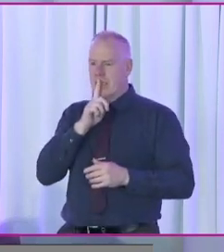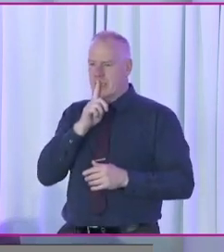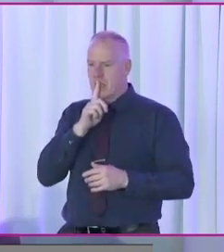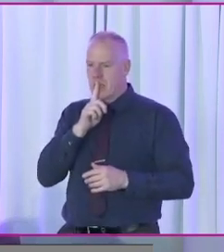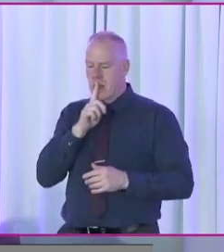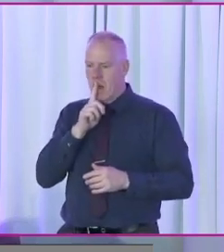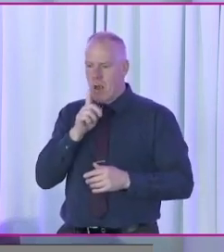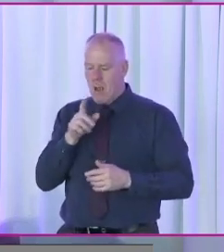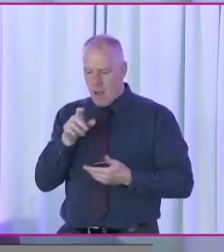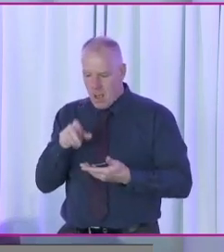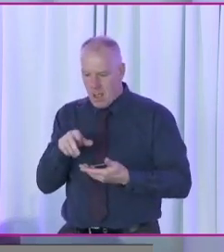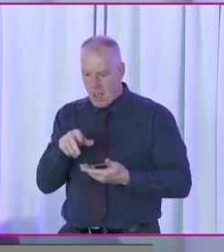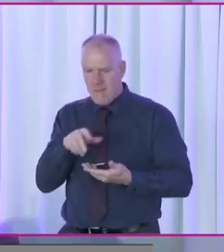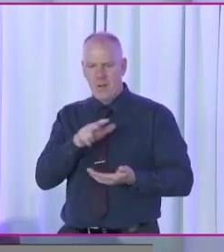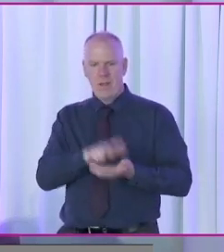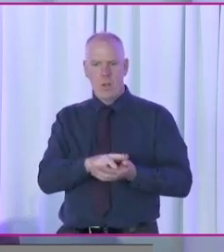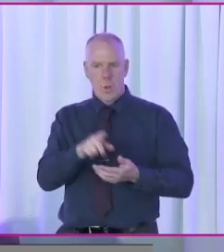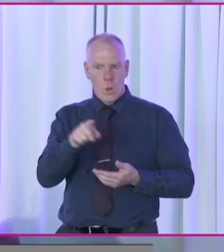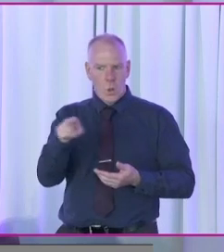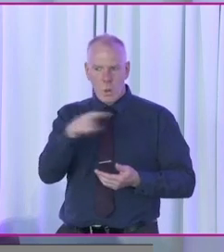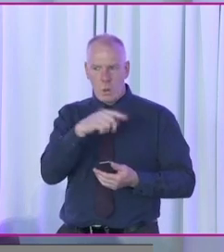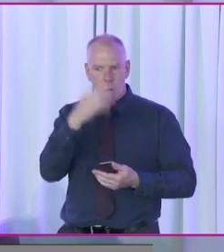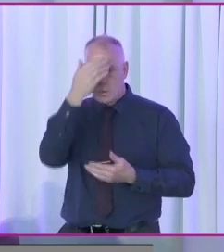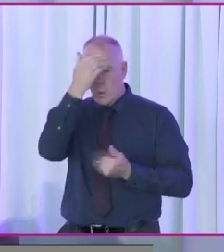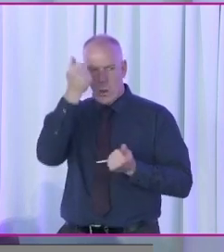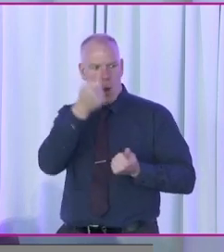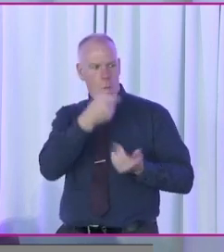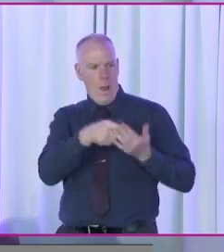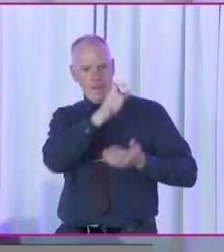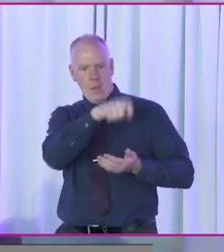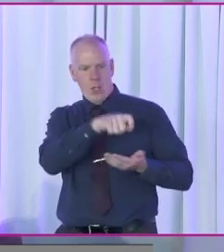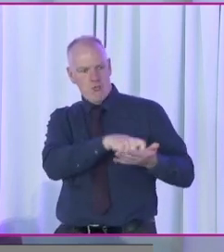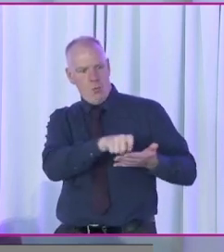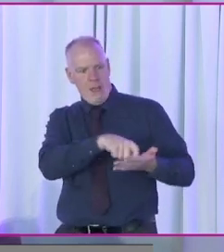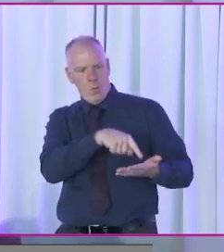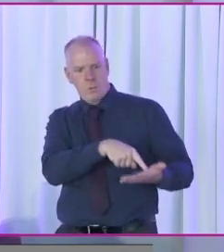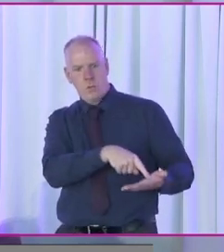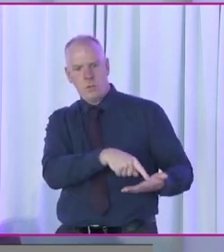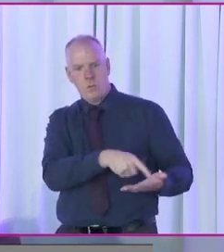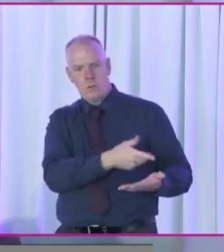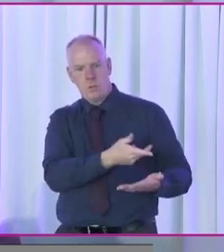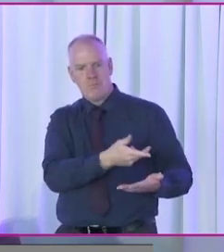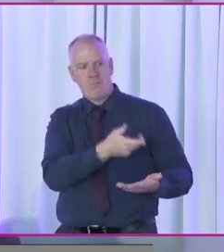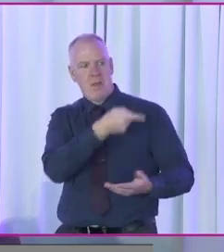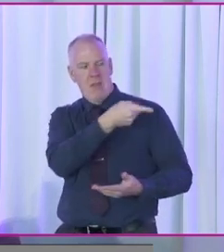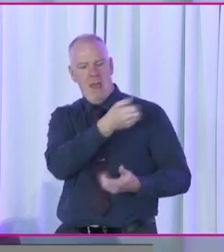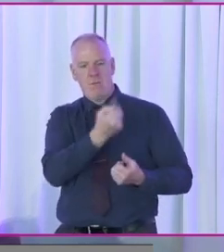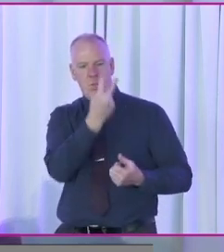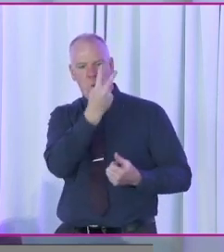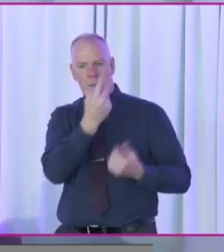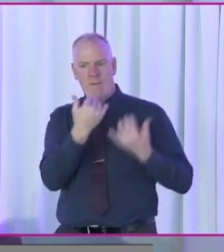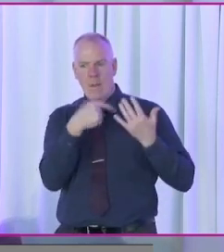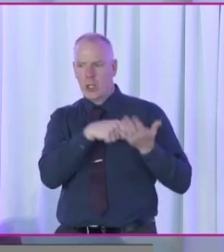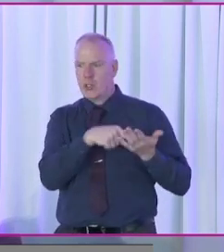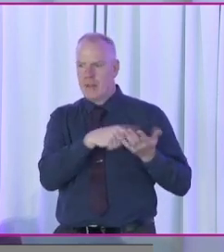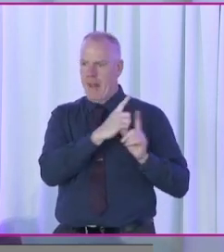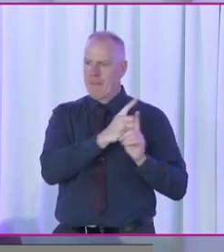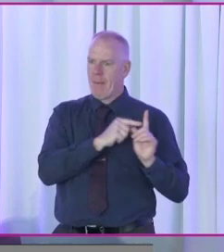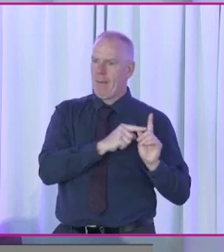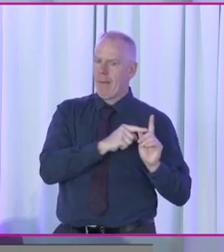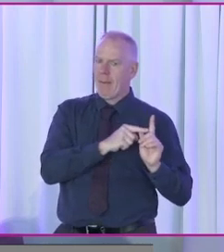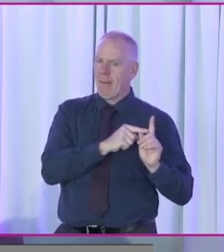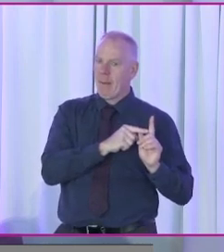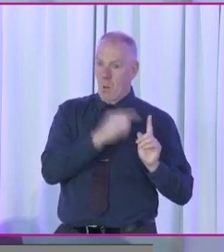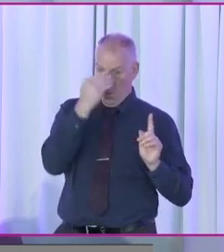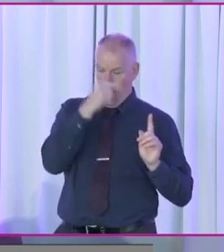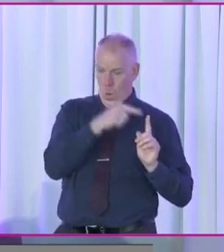the problem is also verification. You don't have an idea what that person has voted. So that person has two pieces of information. That person knows